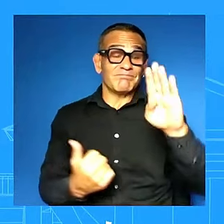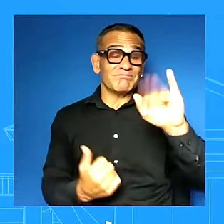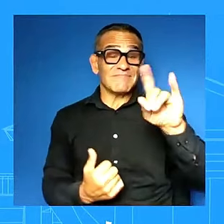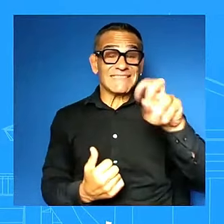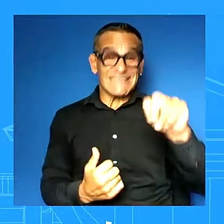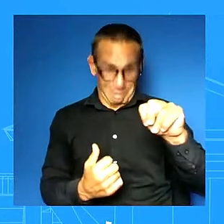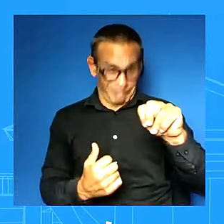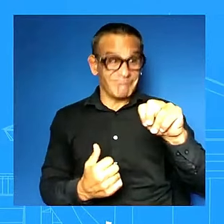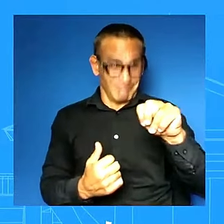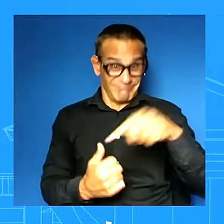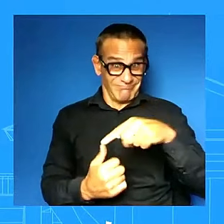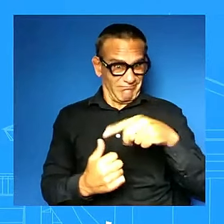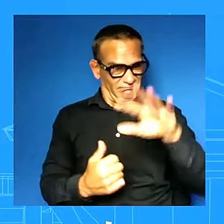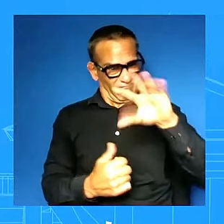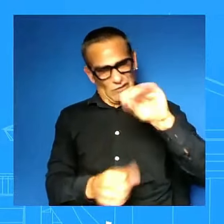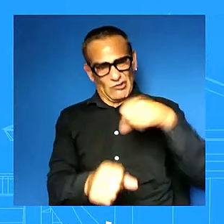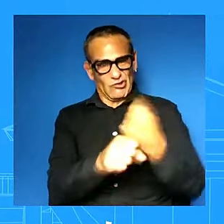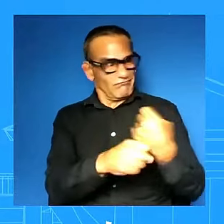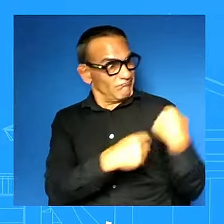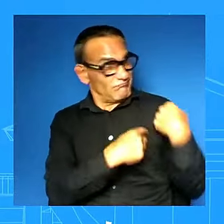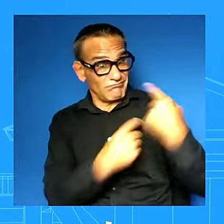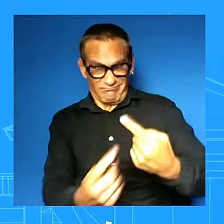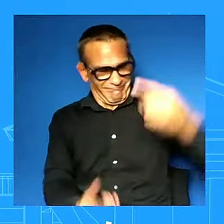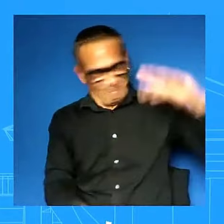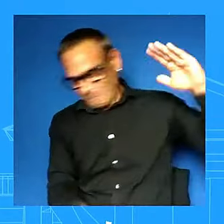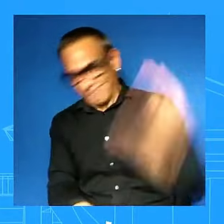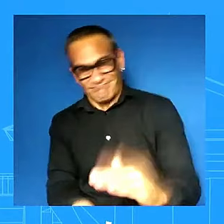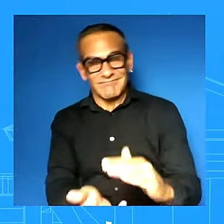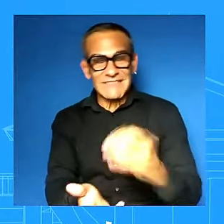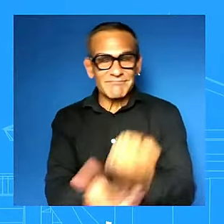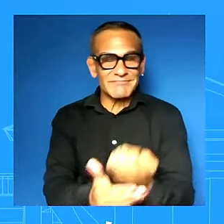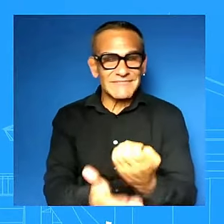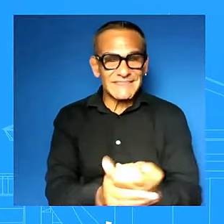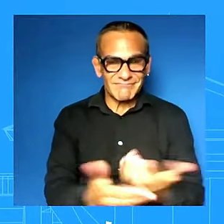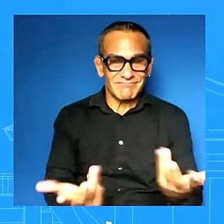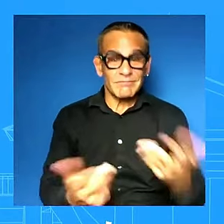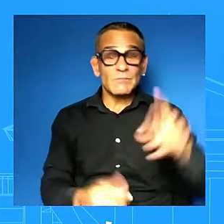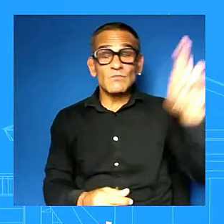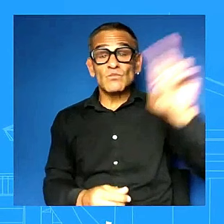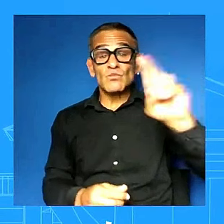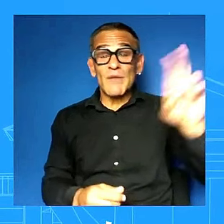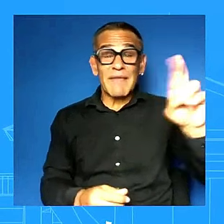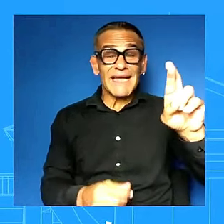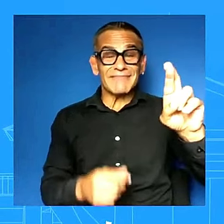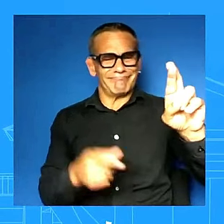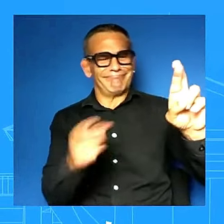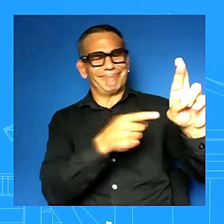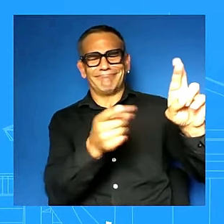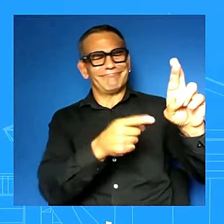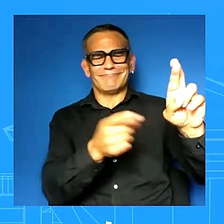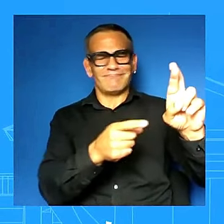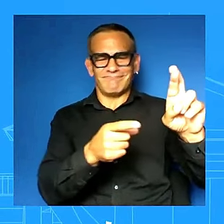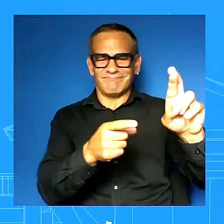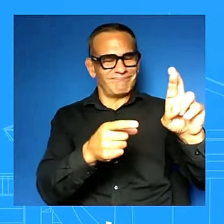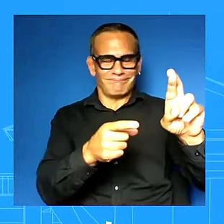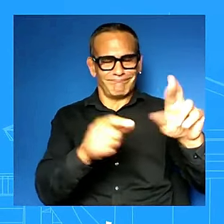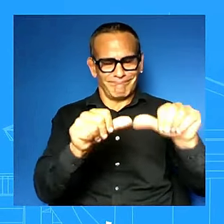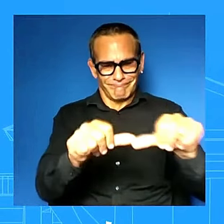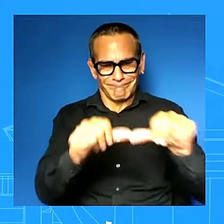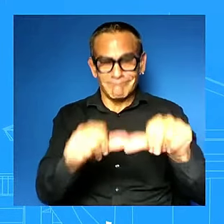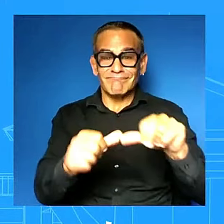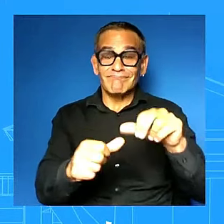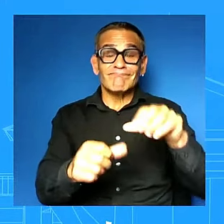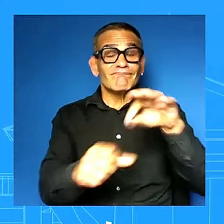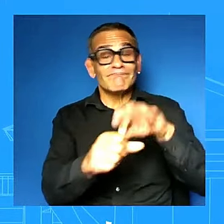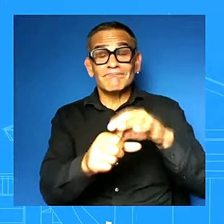no republicans voted for it they didn't want to vote for something that had money for local local communities